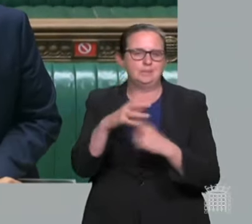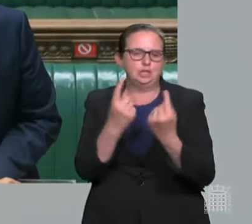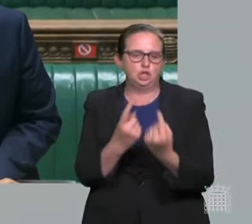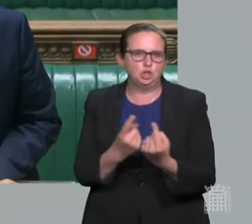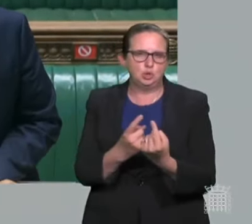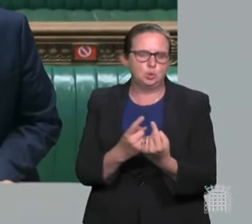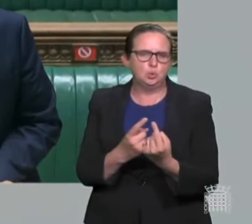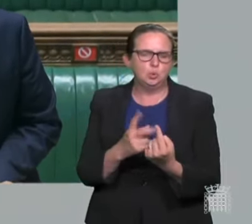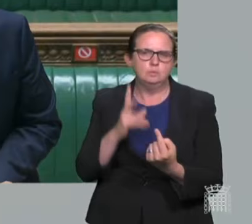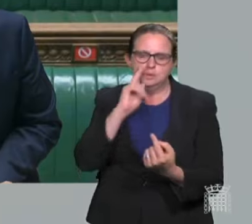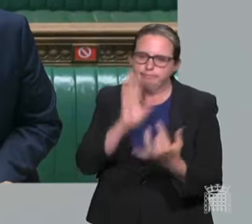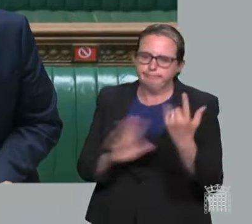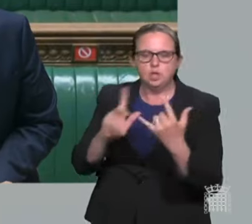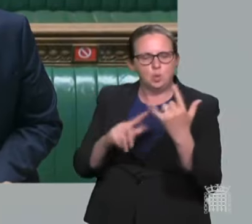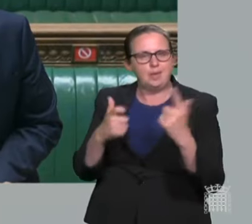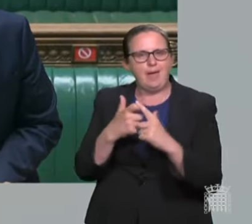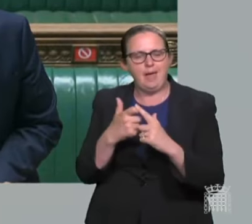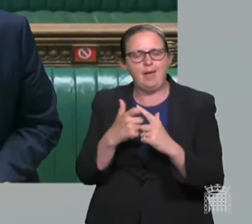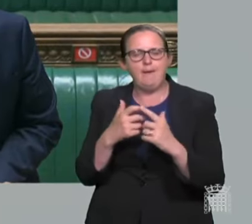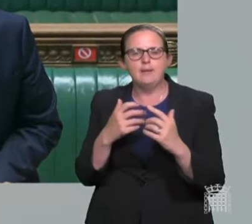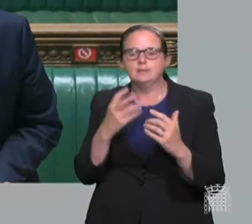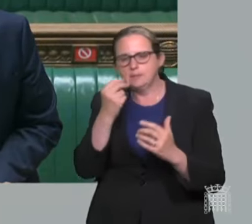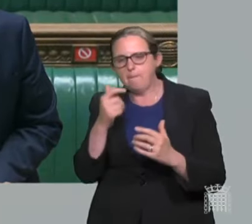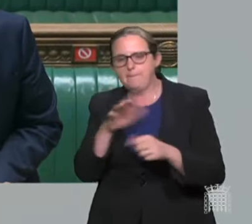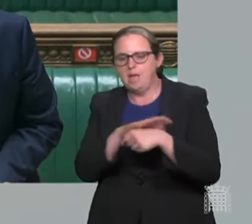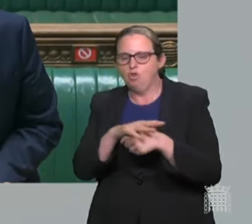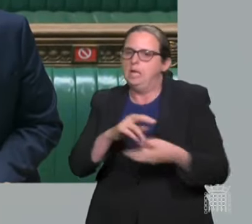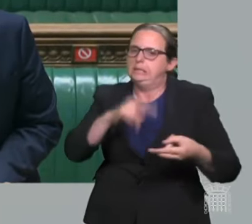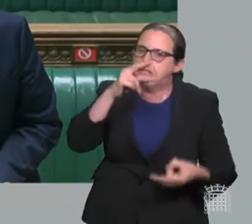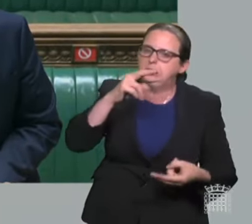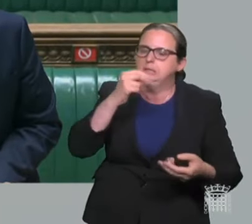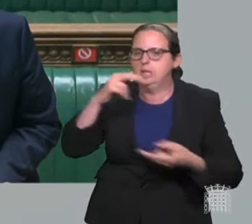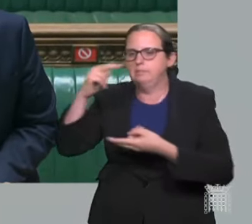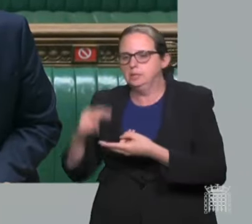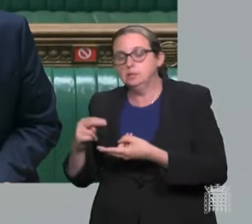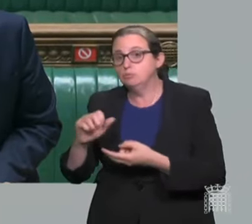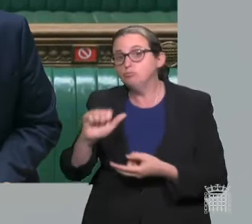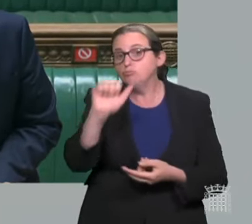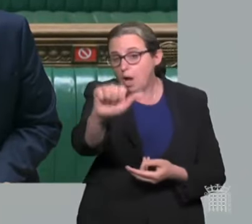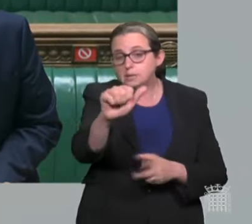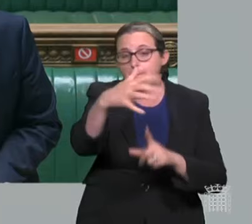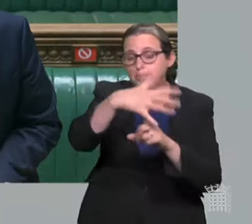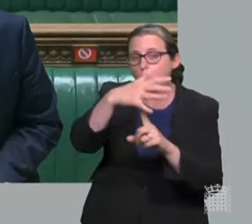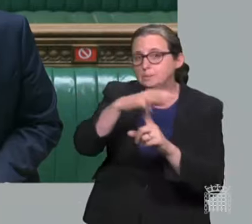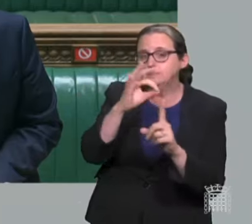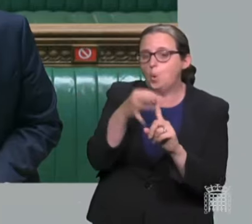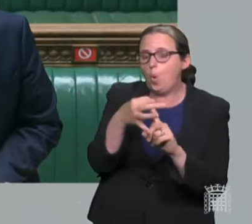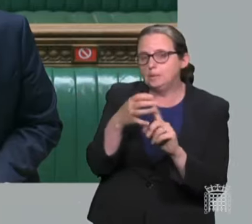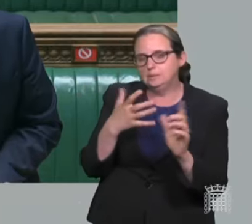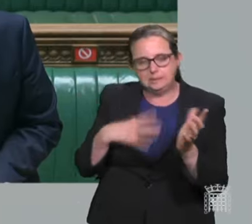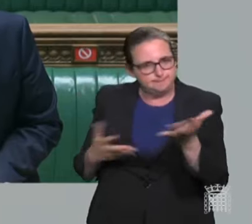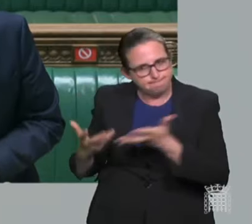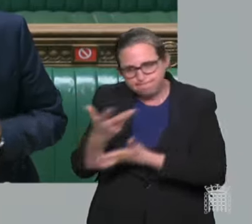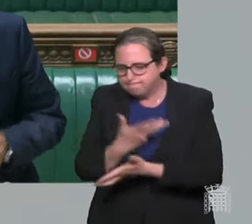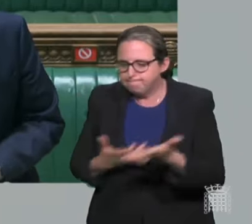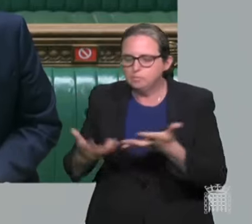various inequalities up and down the country. Secretary people have suffered a lot more than others. So it is an important point, and we do need to do